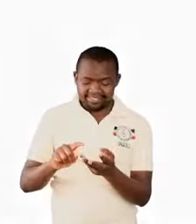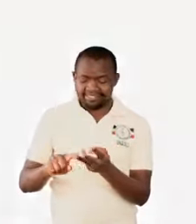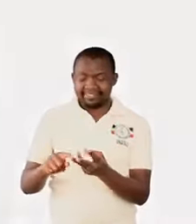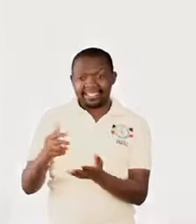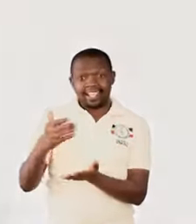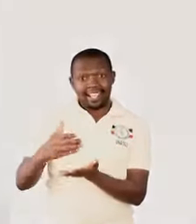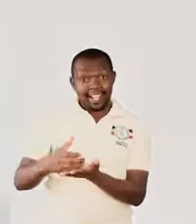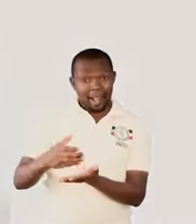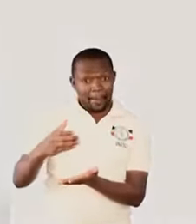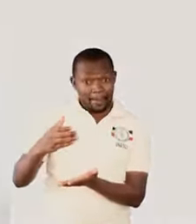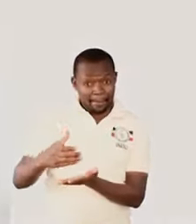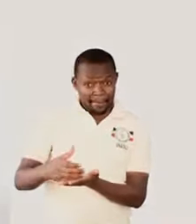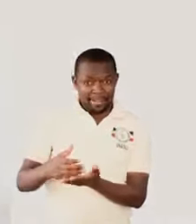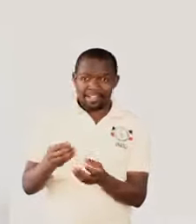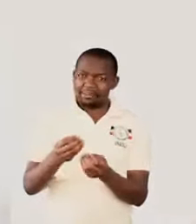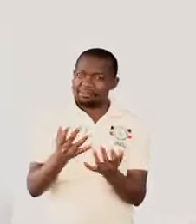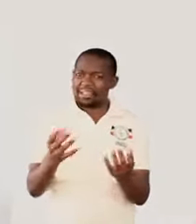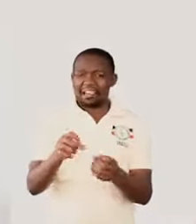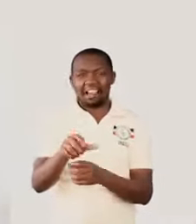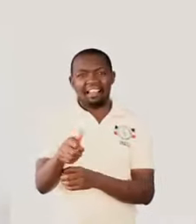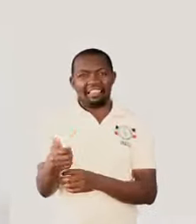and many other objects.